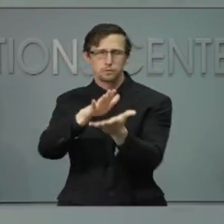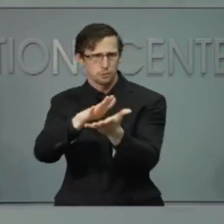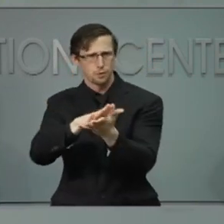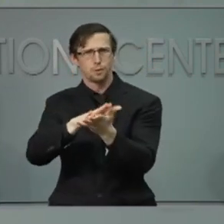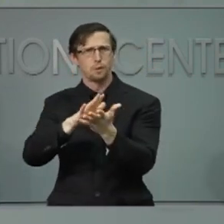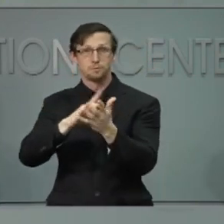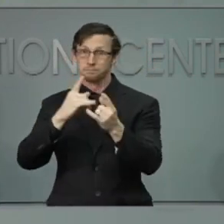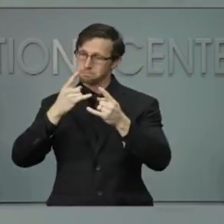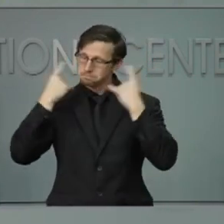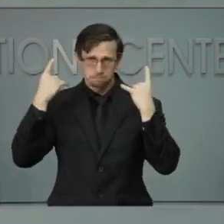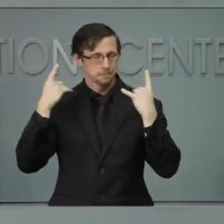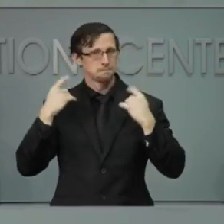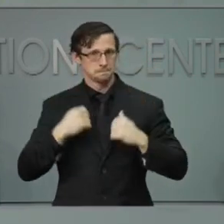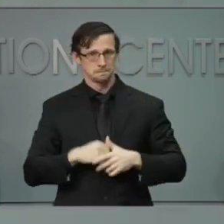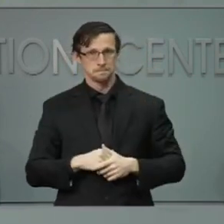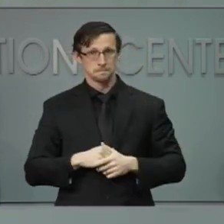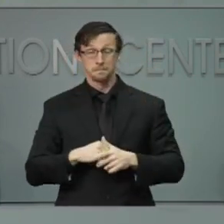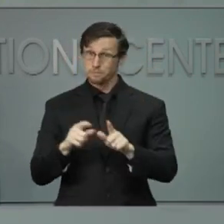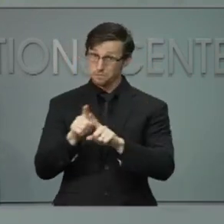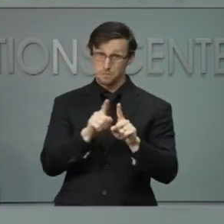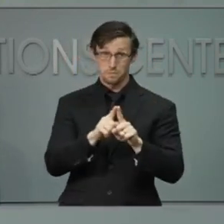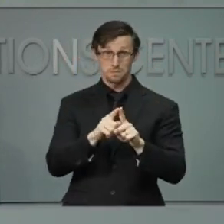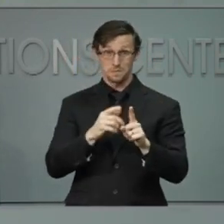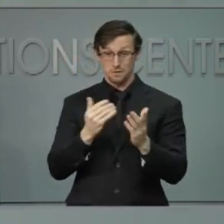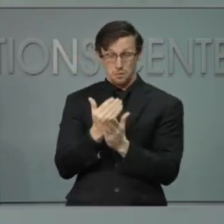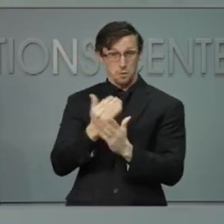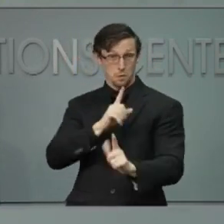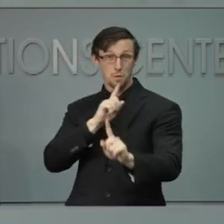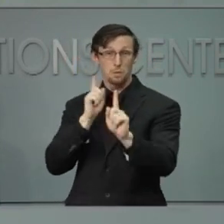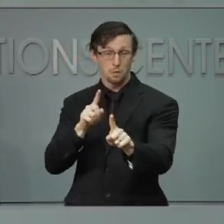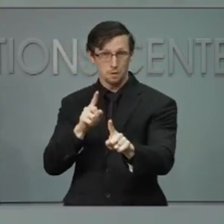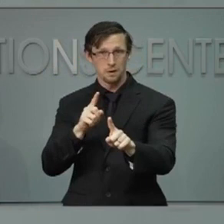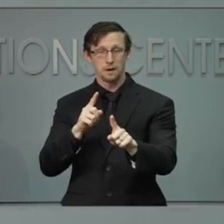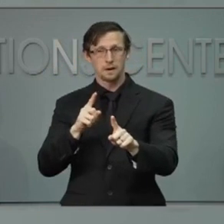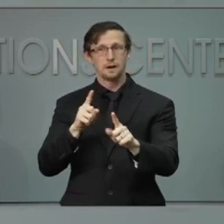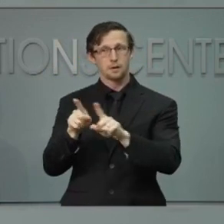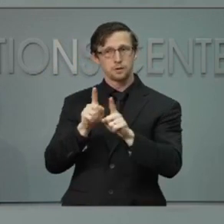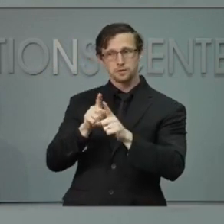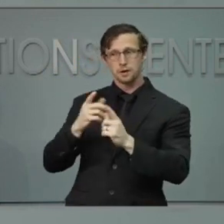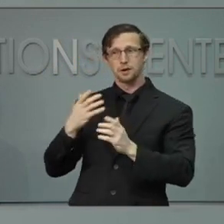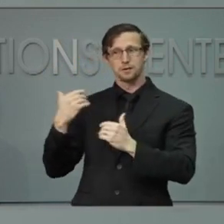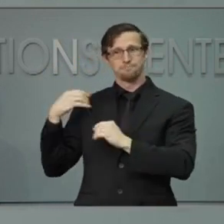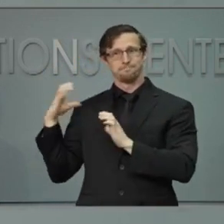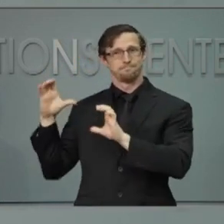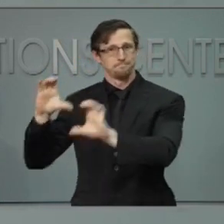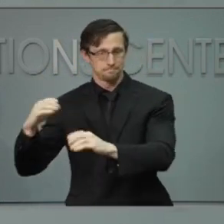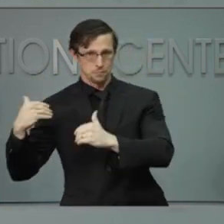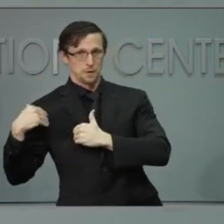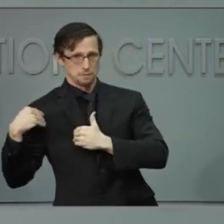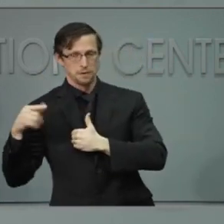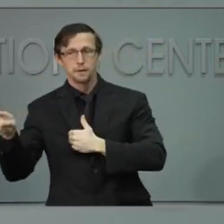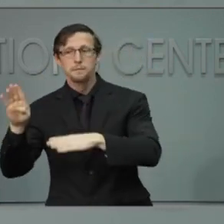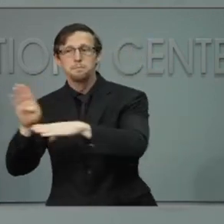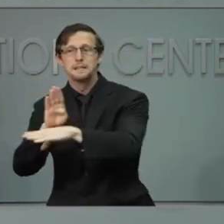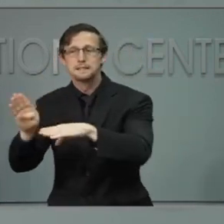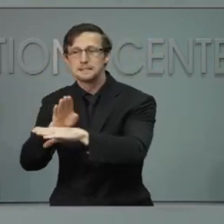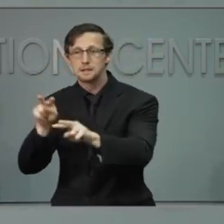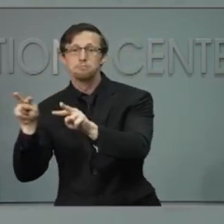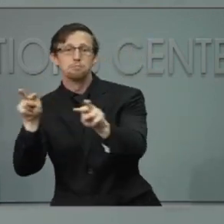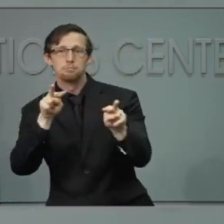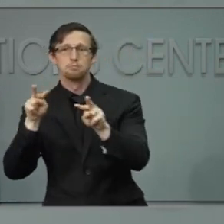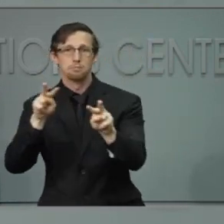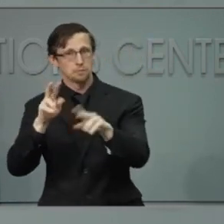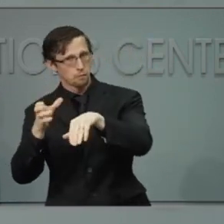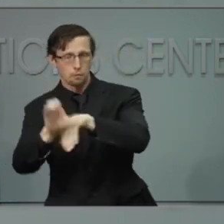This order also strengthens the role of businesses in ensuring masks are worn by everyone in the store,